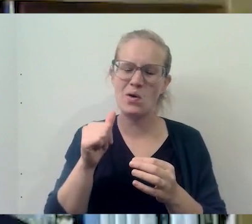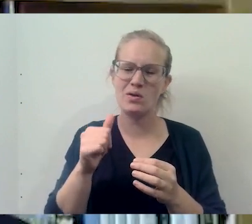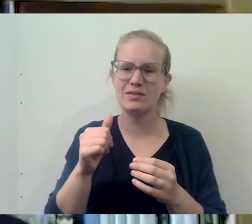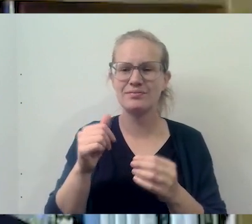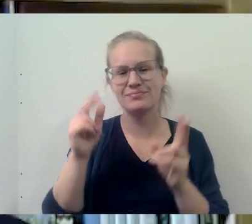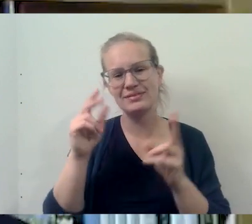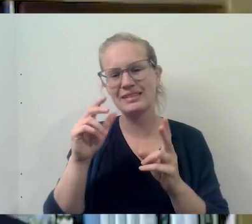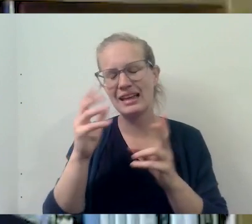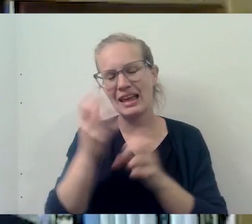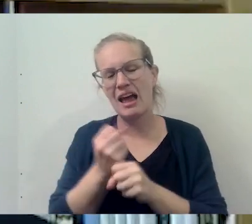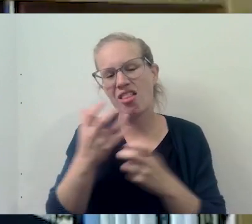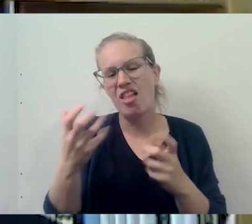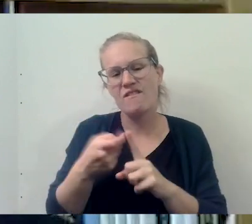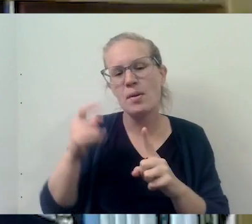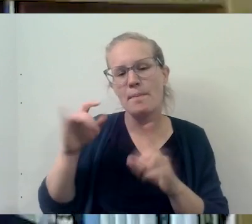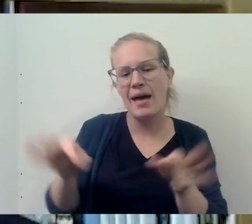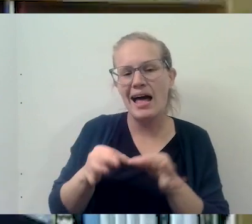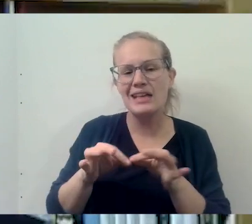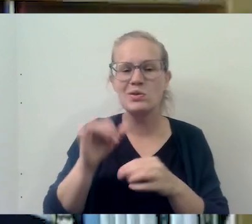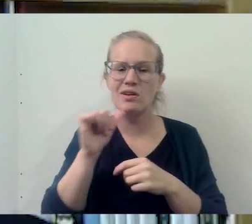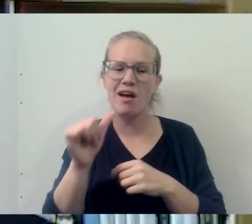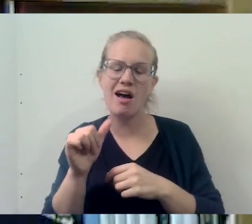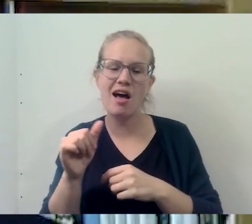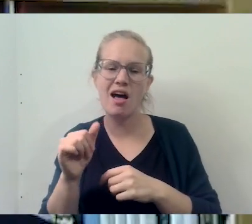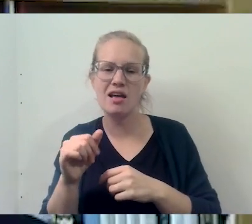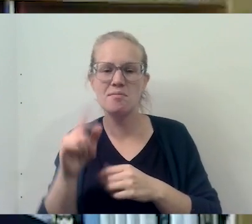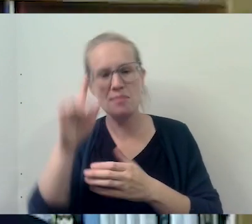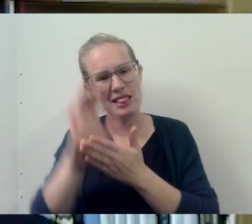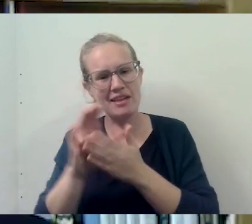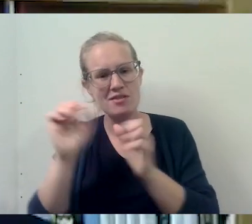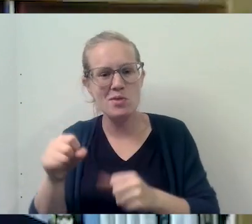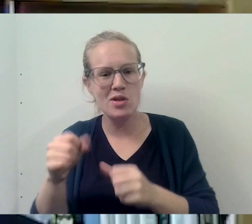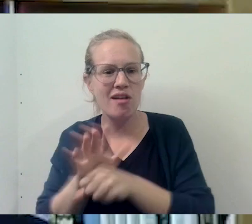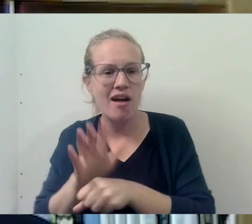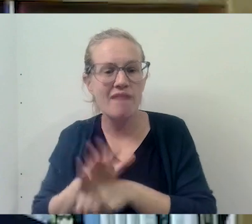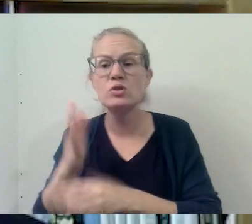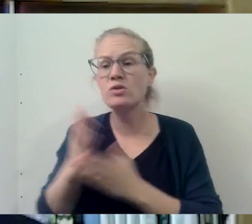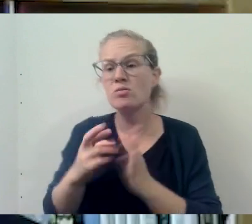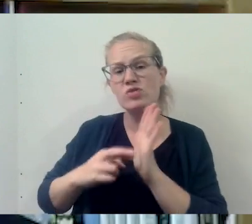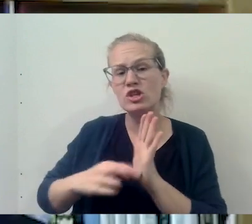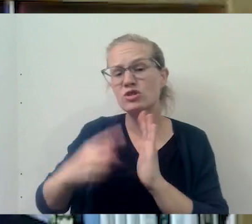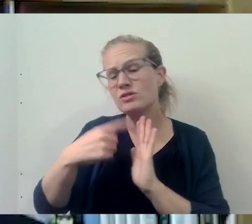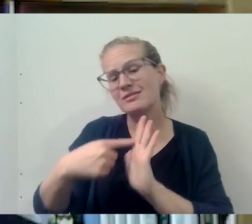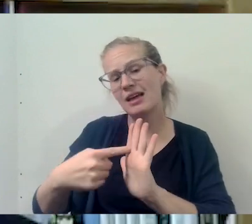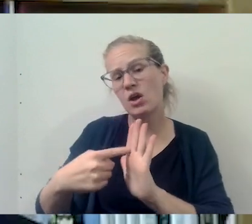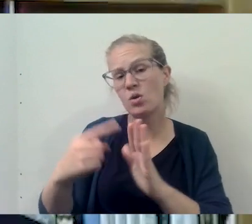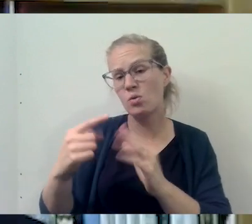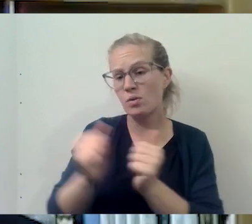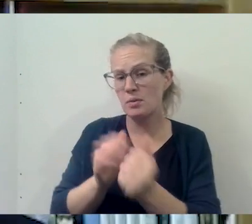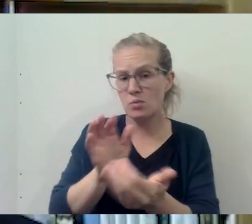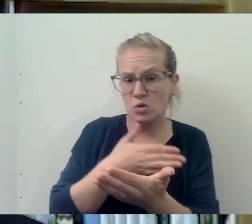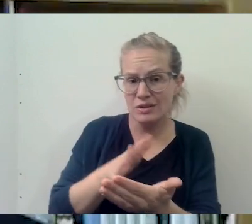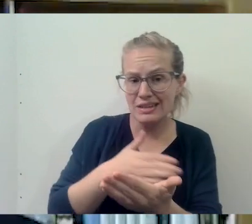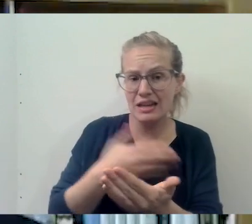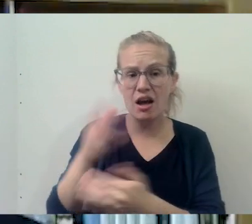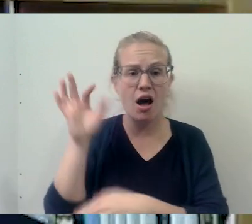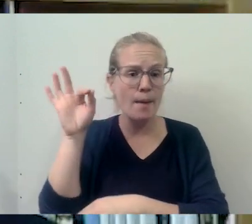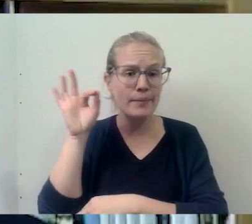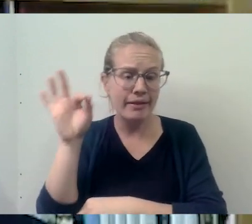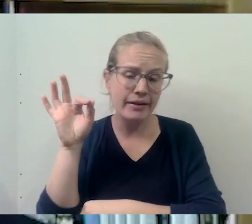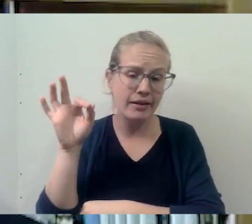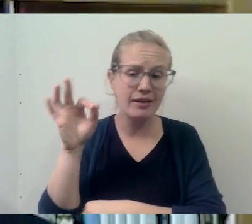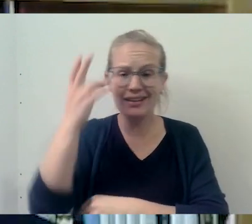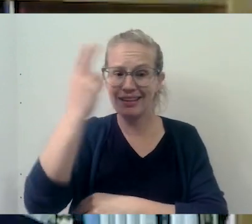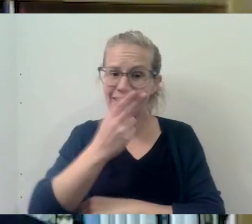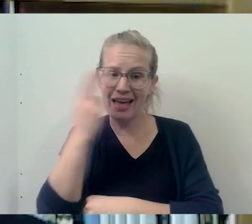find it compelling enough. Or, or some research, uh, research has said when it comes to music and homilies,